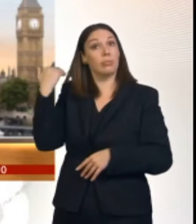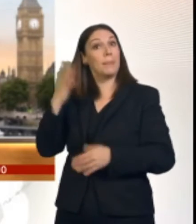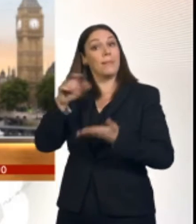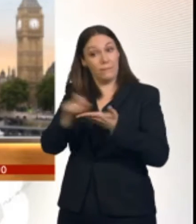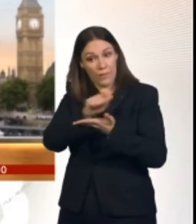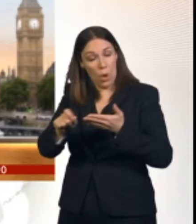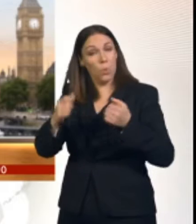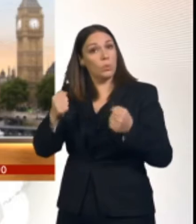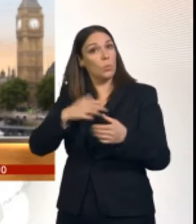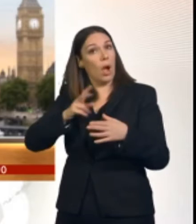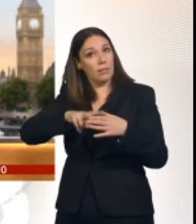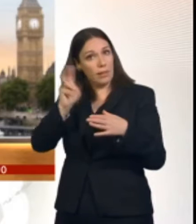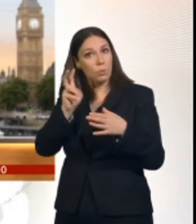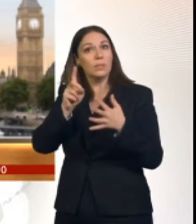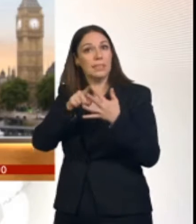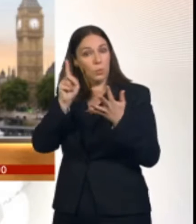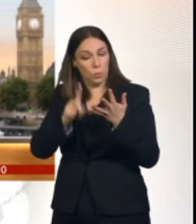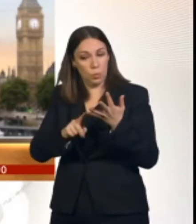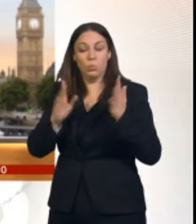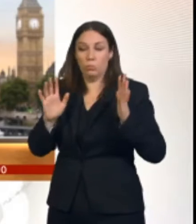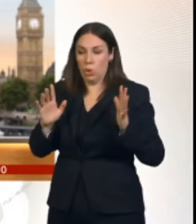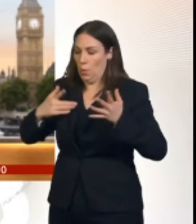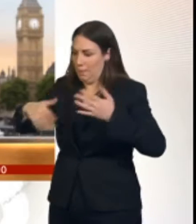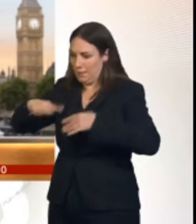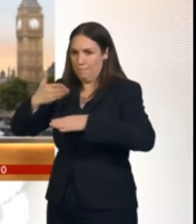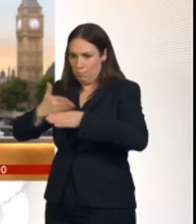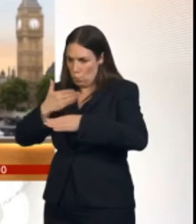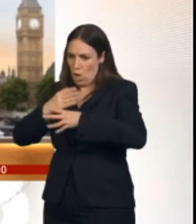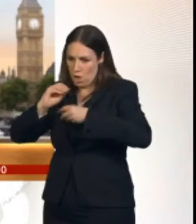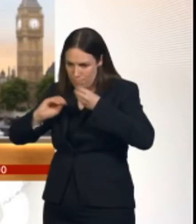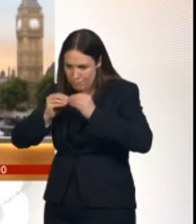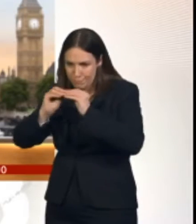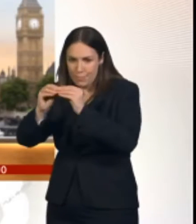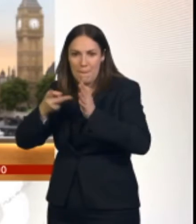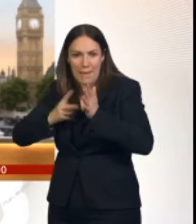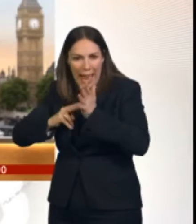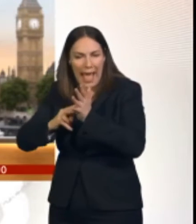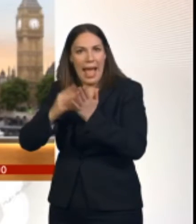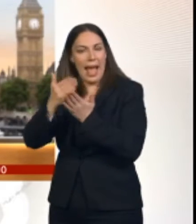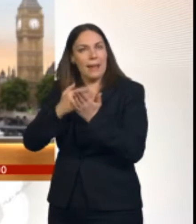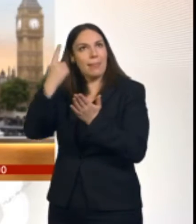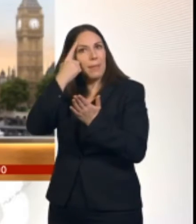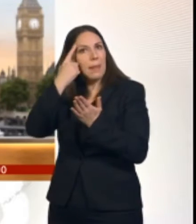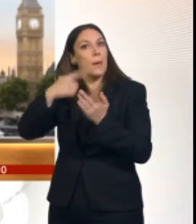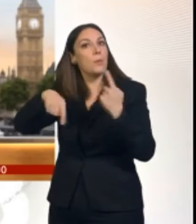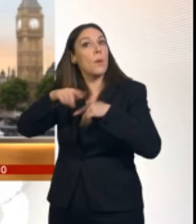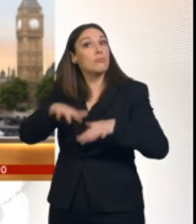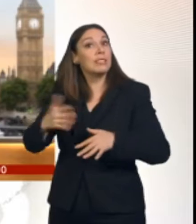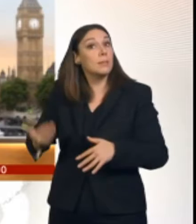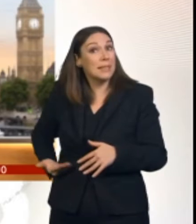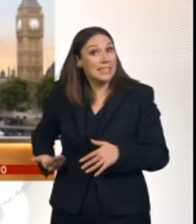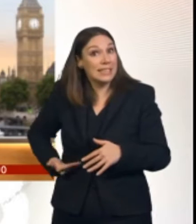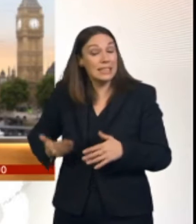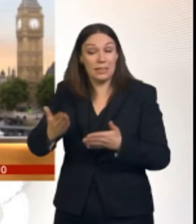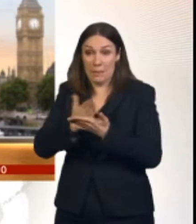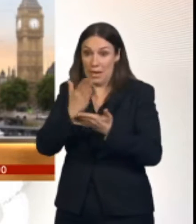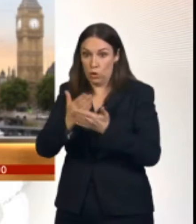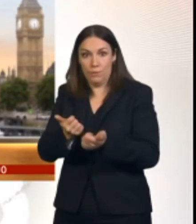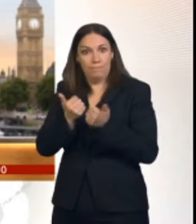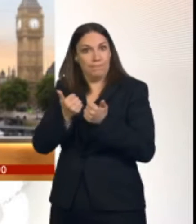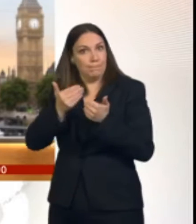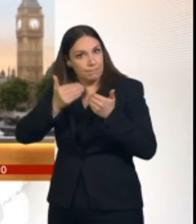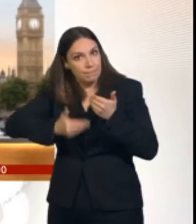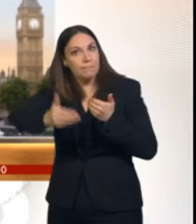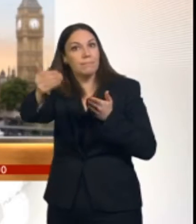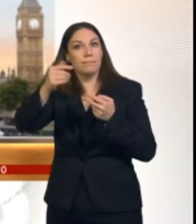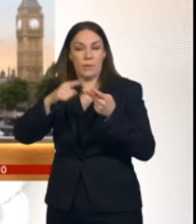protects the British economy, protects people's jobs, protects British businesses, allows our export businesses to carry on